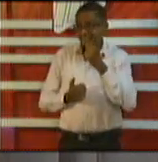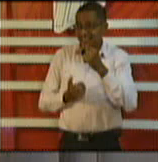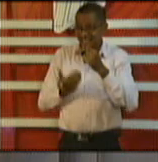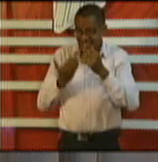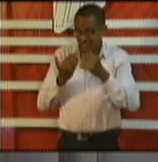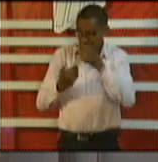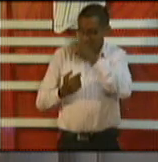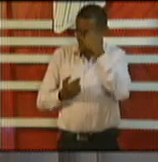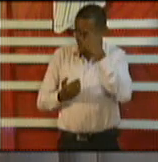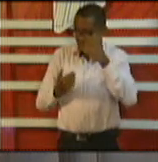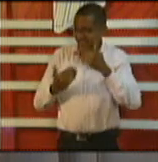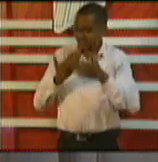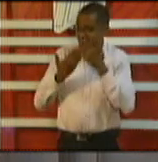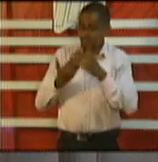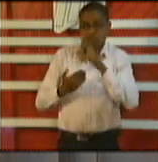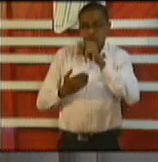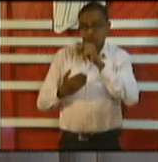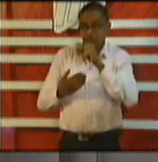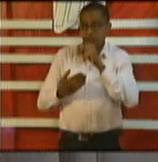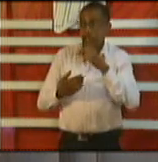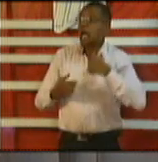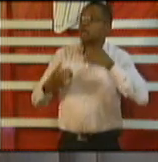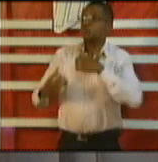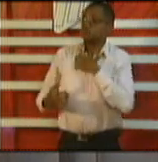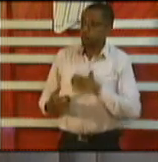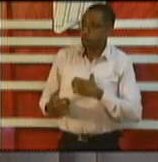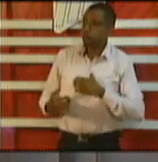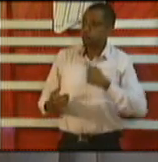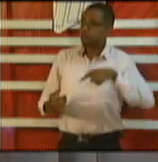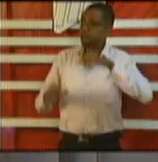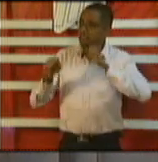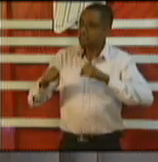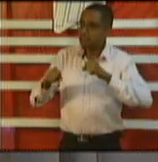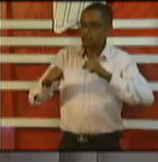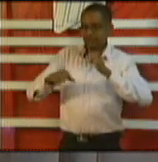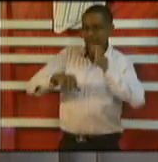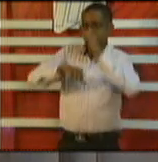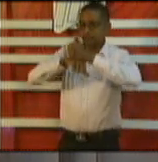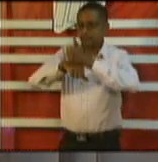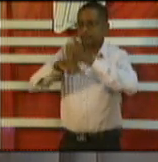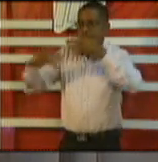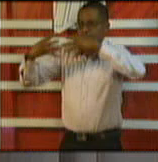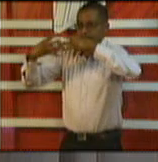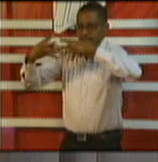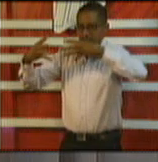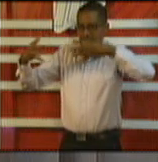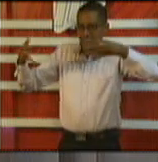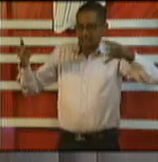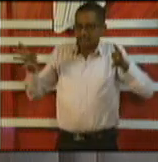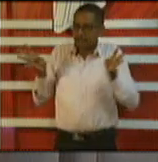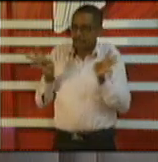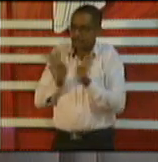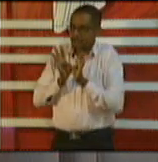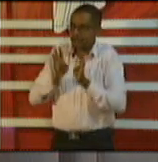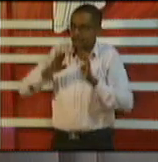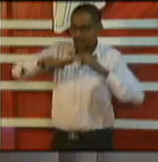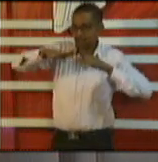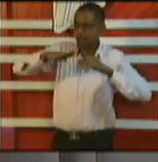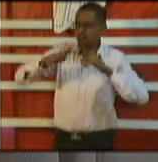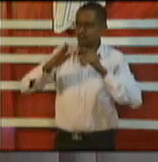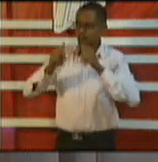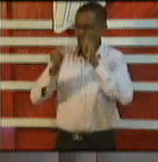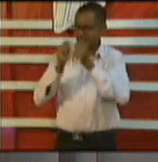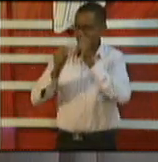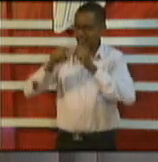make life a lot easier you all would recall even before Covid there was always this potential in fact I was reading in the